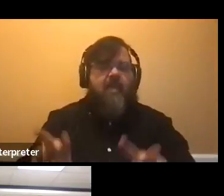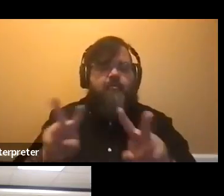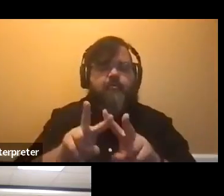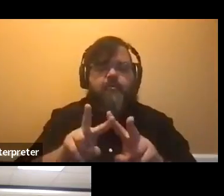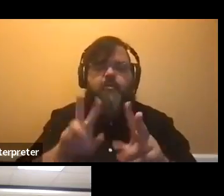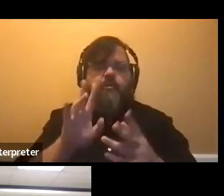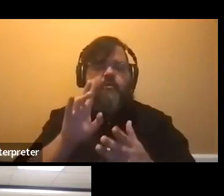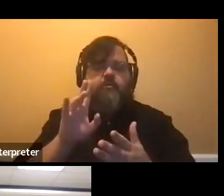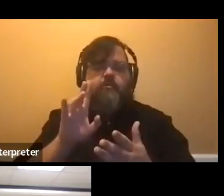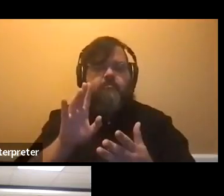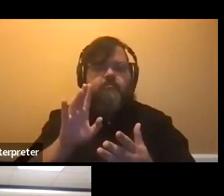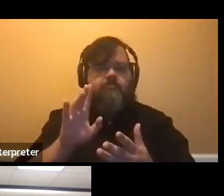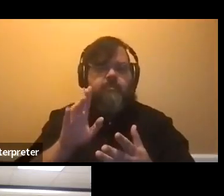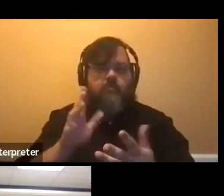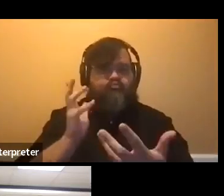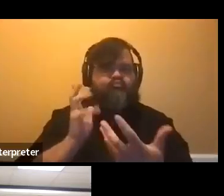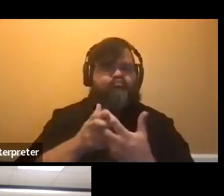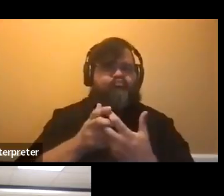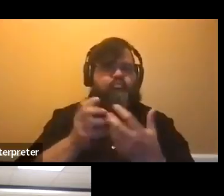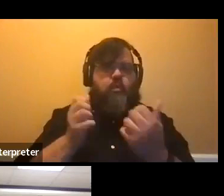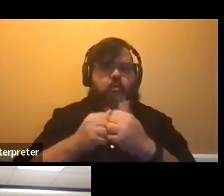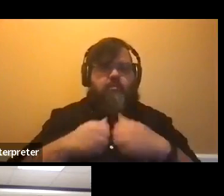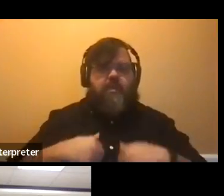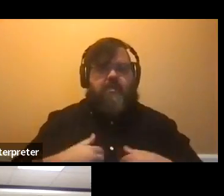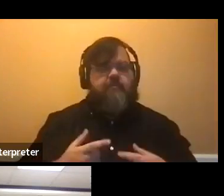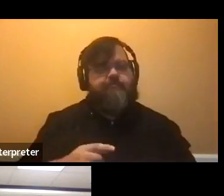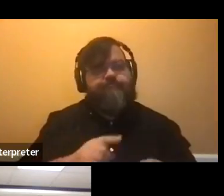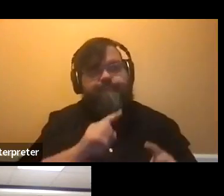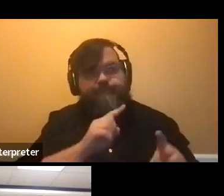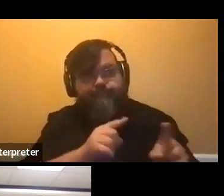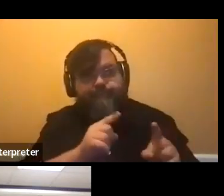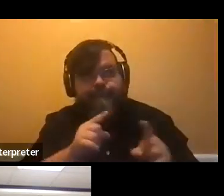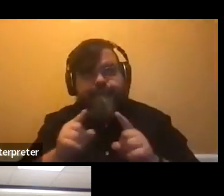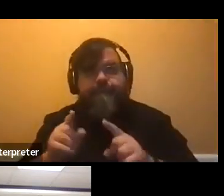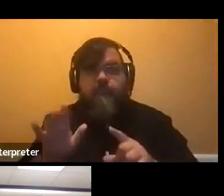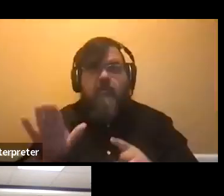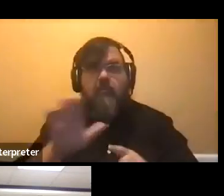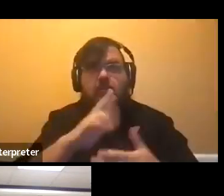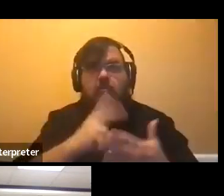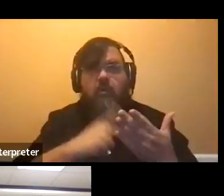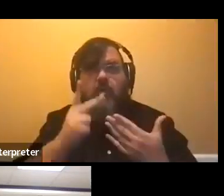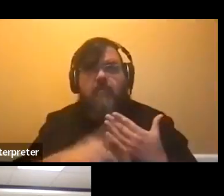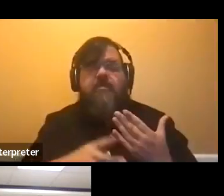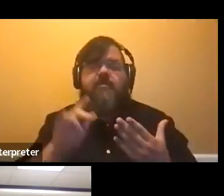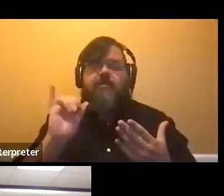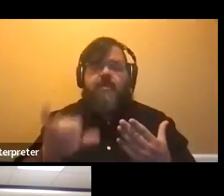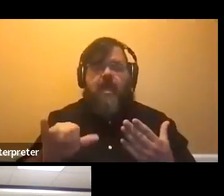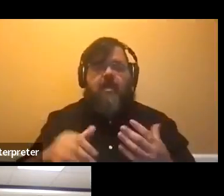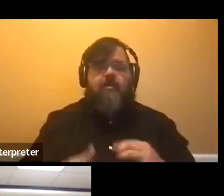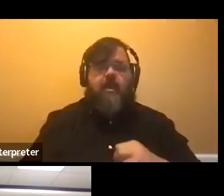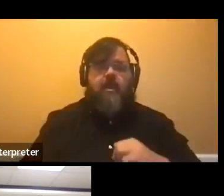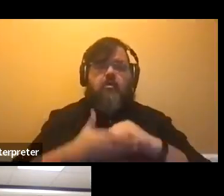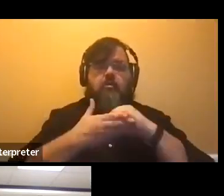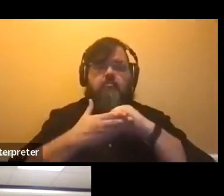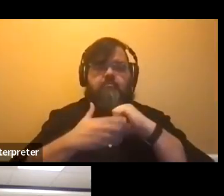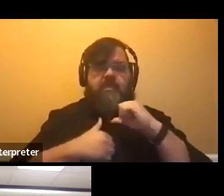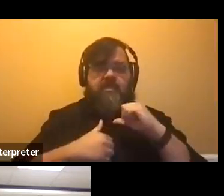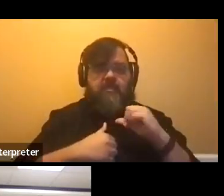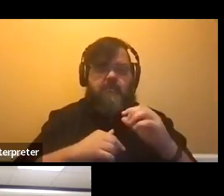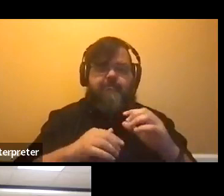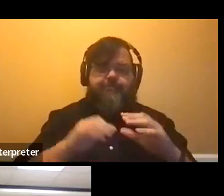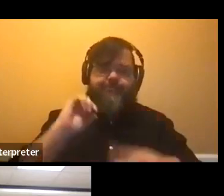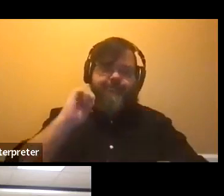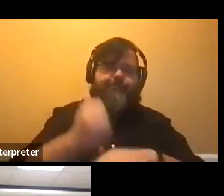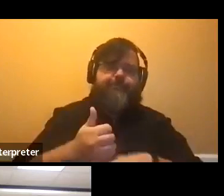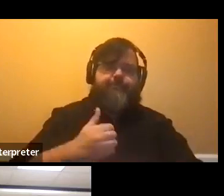specifically the honors programs at these different colleges? And I use that to help kind of guide me and craft my essay. Um, I